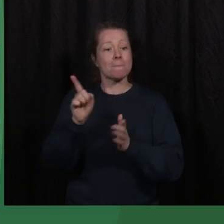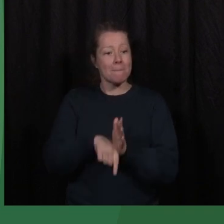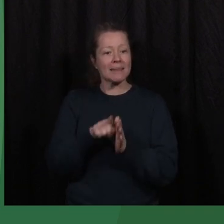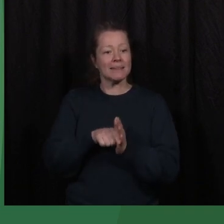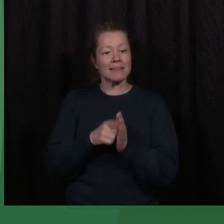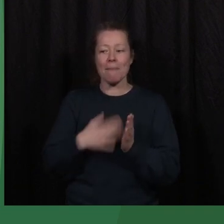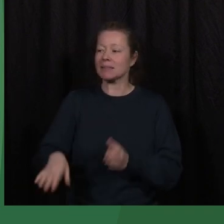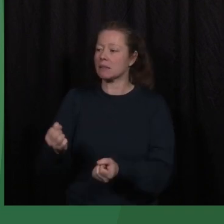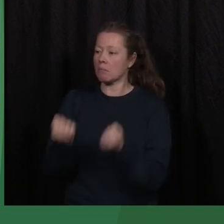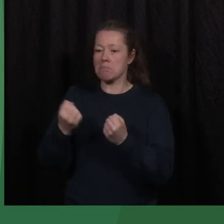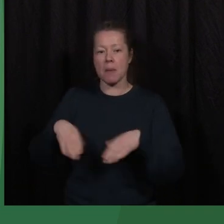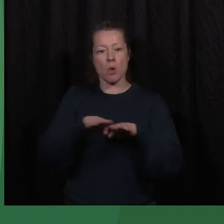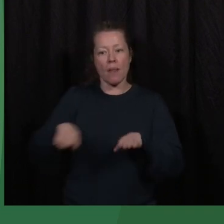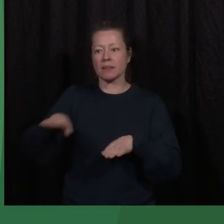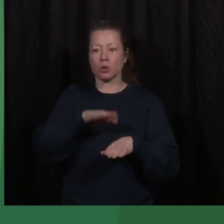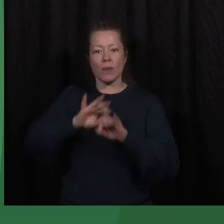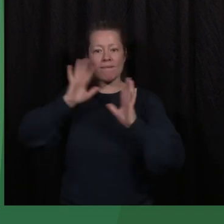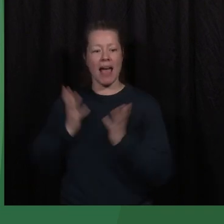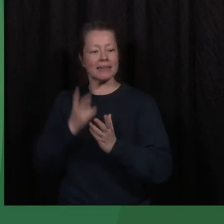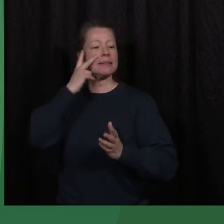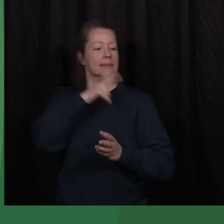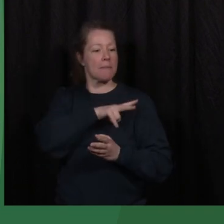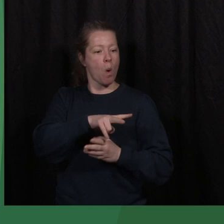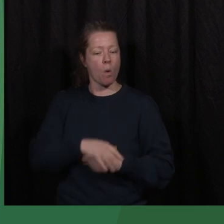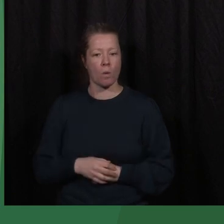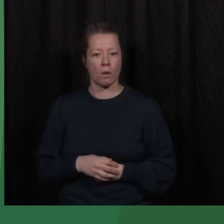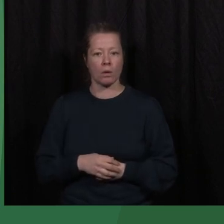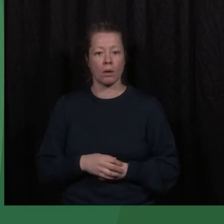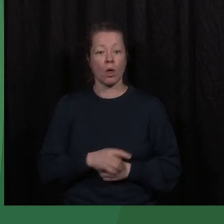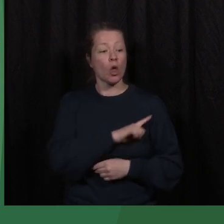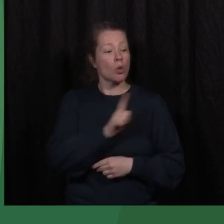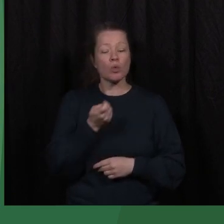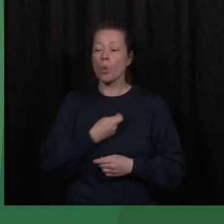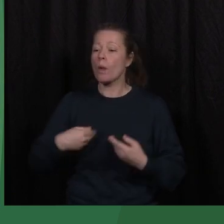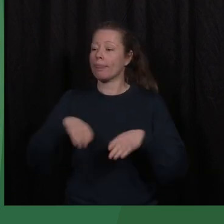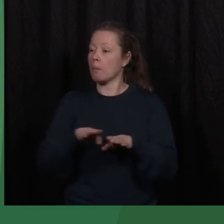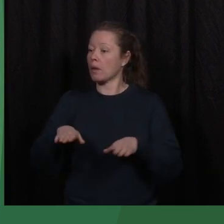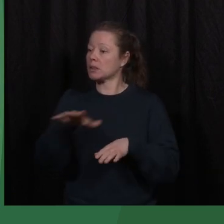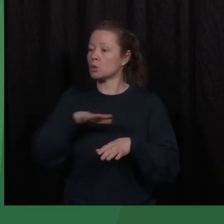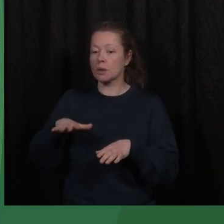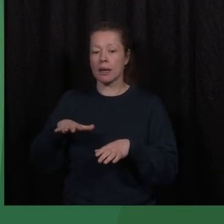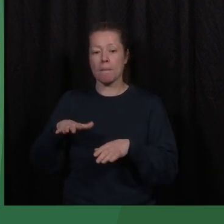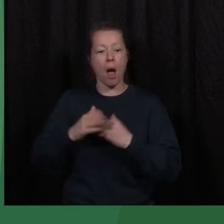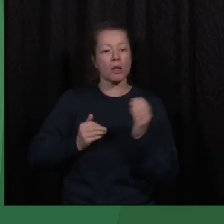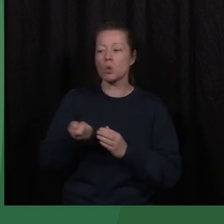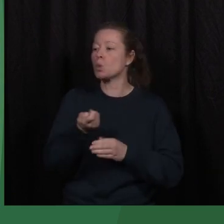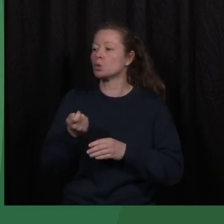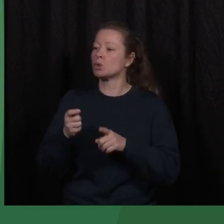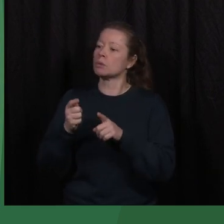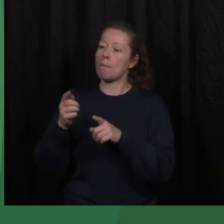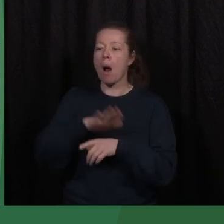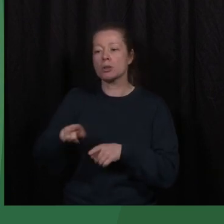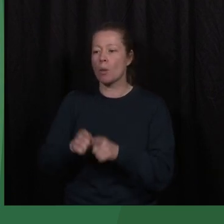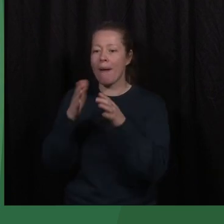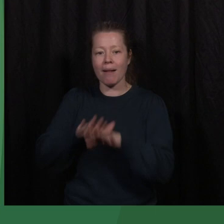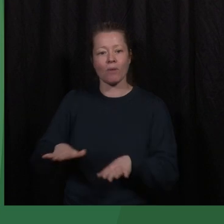nations. When democratic nations treat some kids as sacred and other kids as